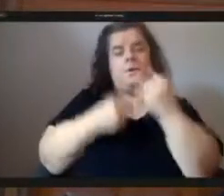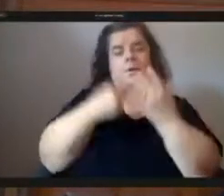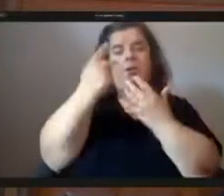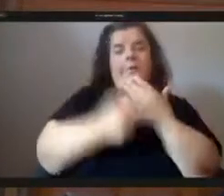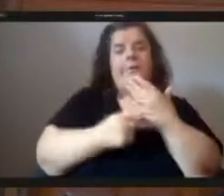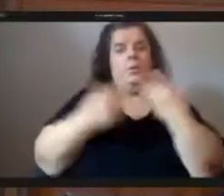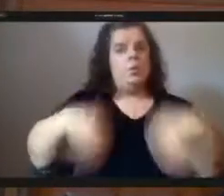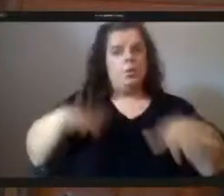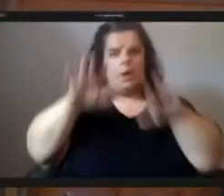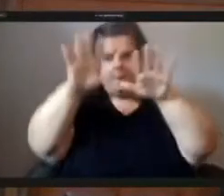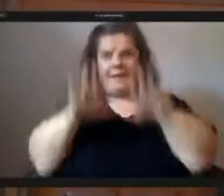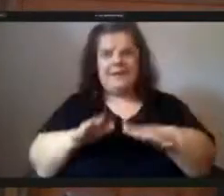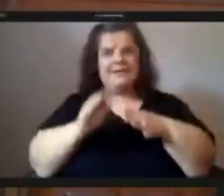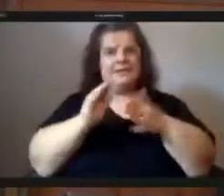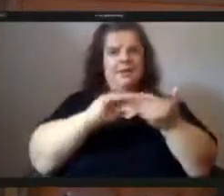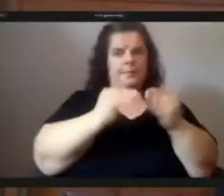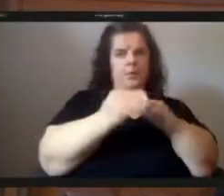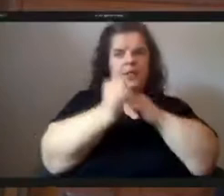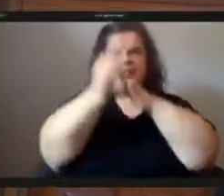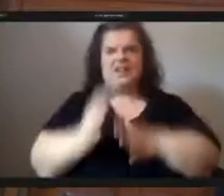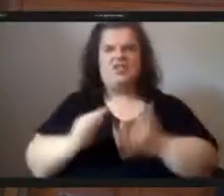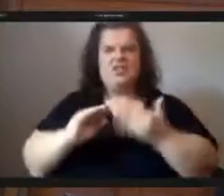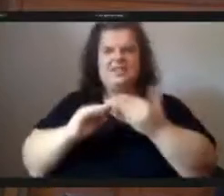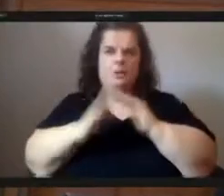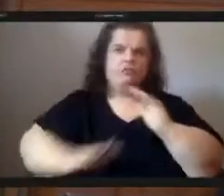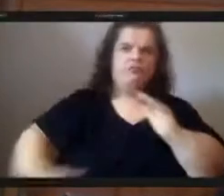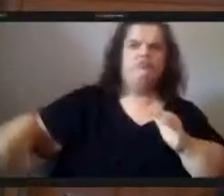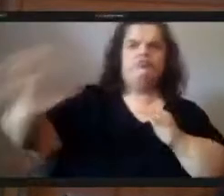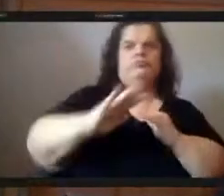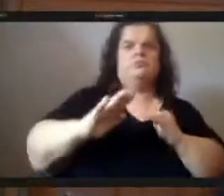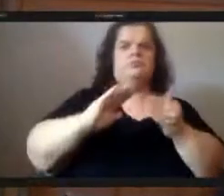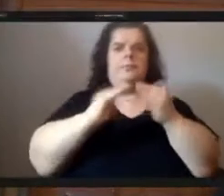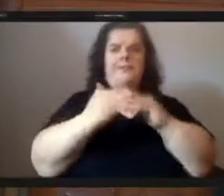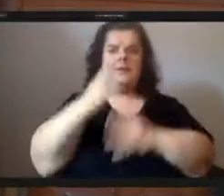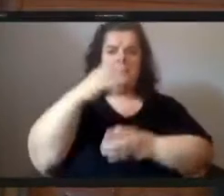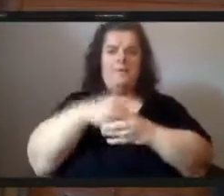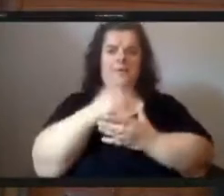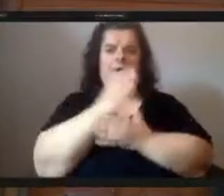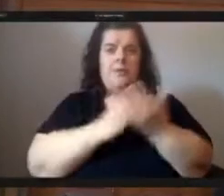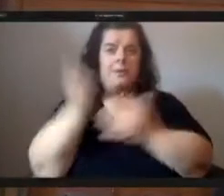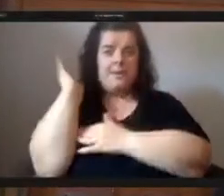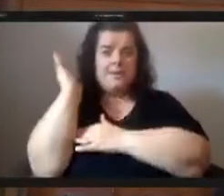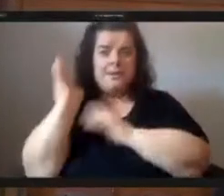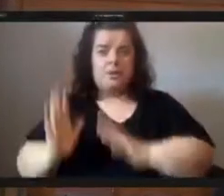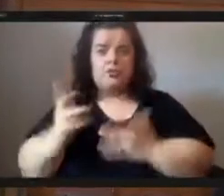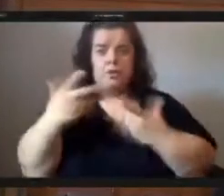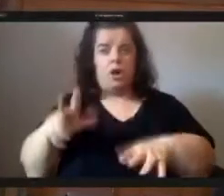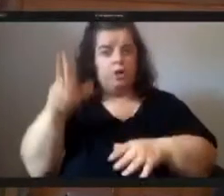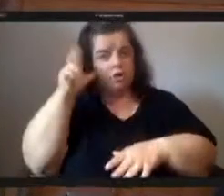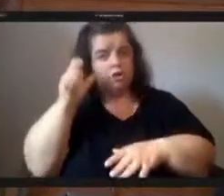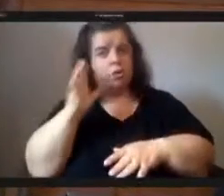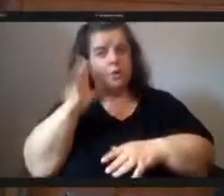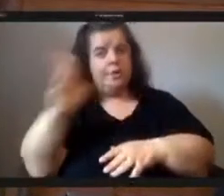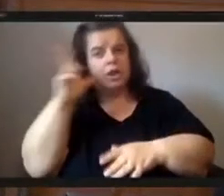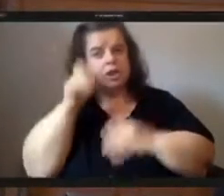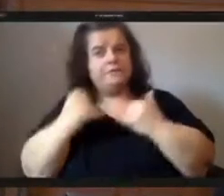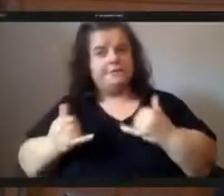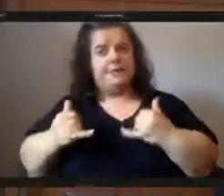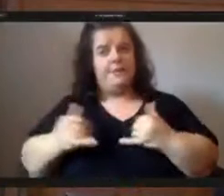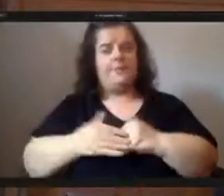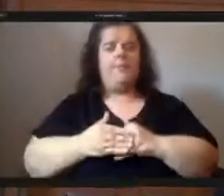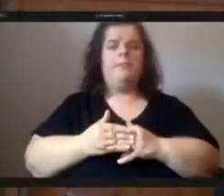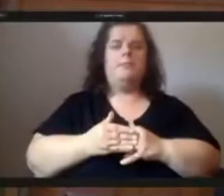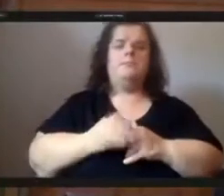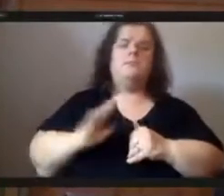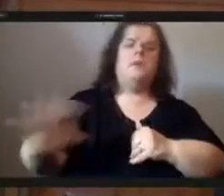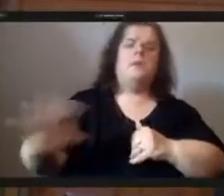community leaders in neighborhoods all across the city uh including some of the speakers we've already heard from or we'll hear from later today that are